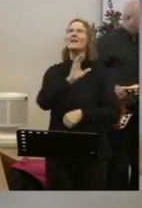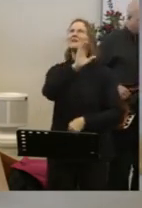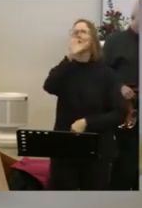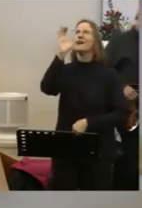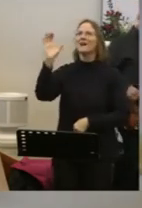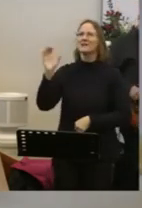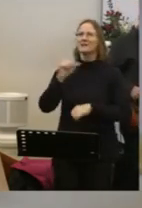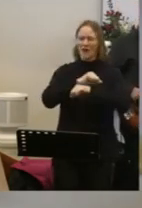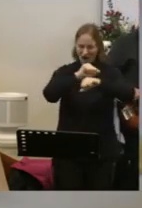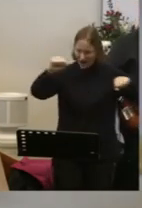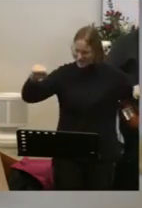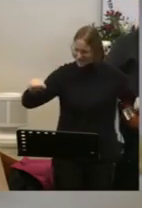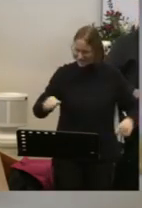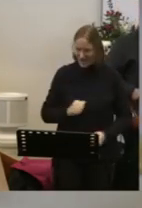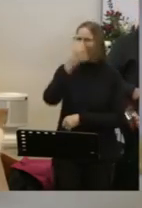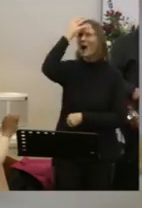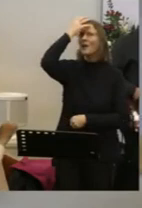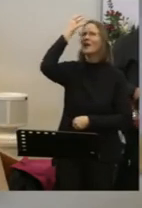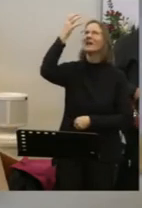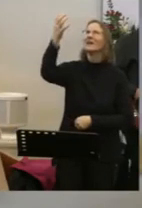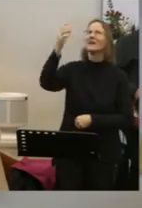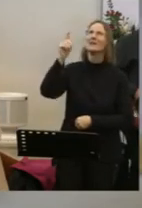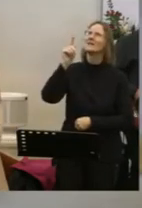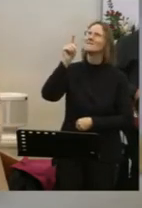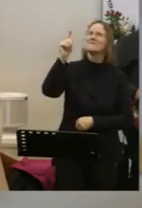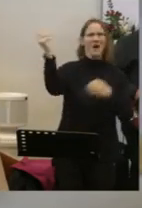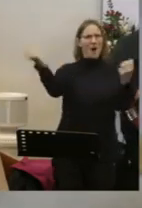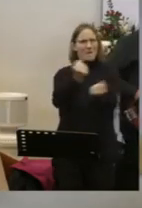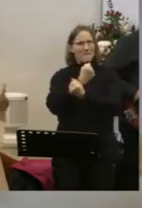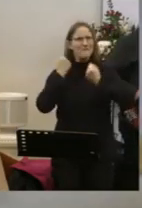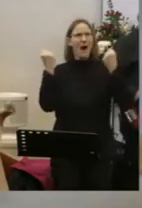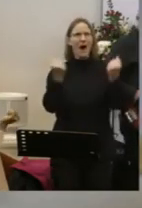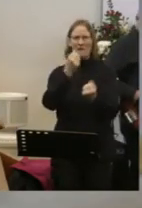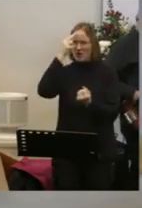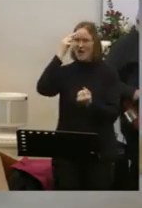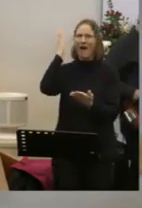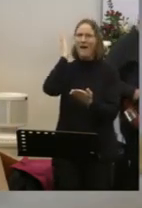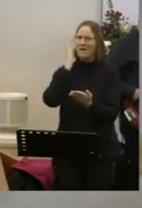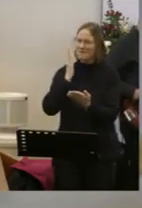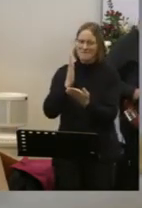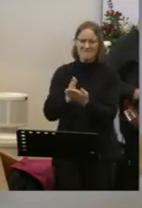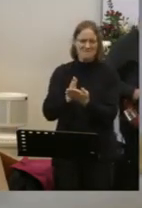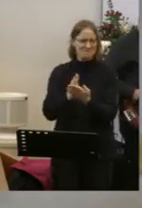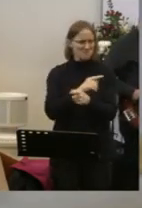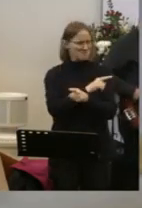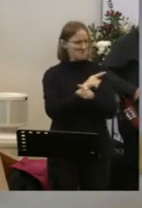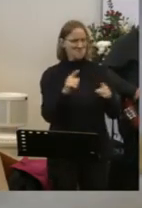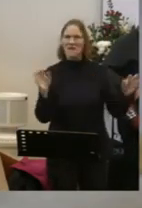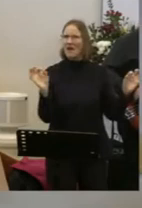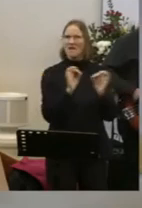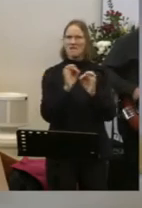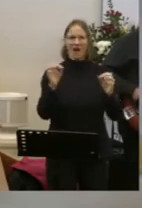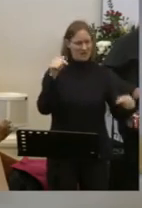Now The my King What a powerful name it is